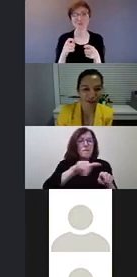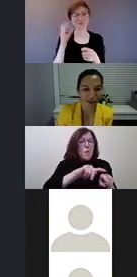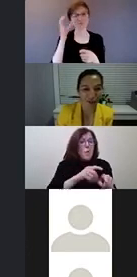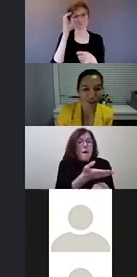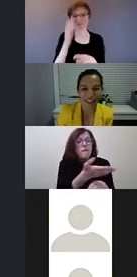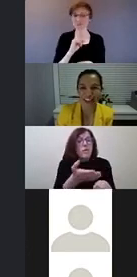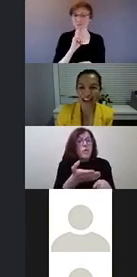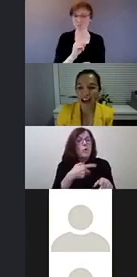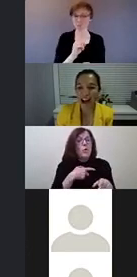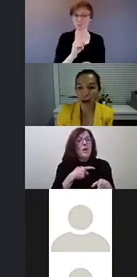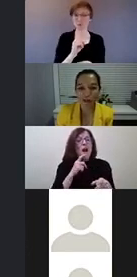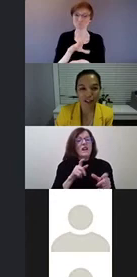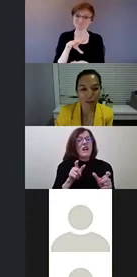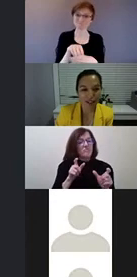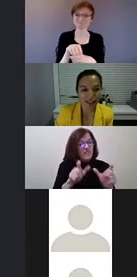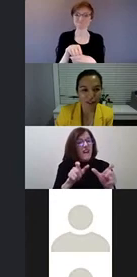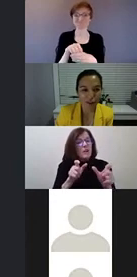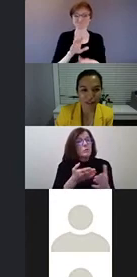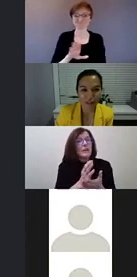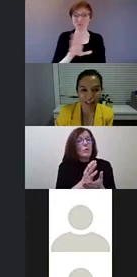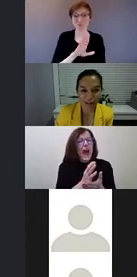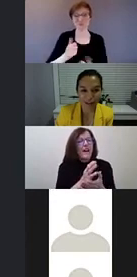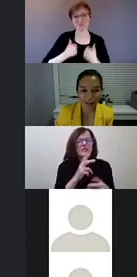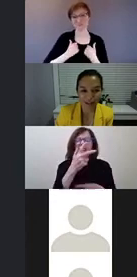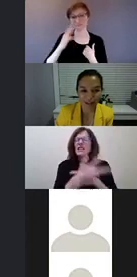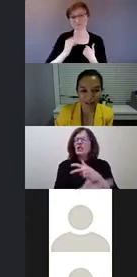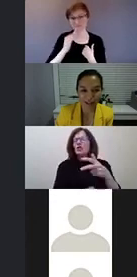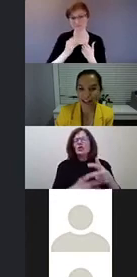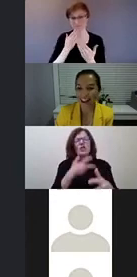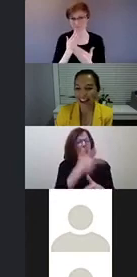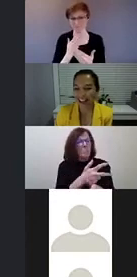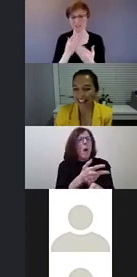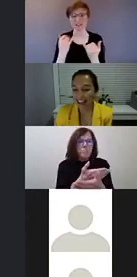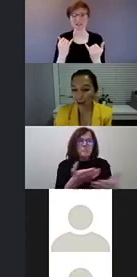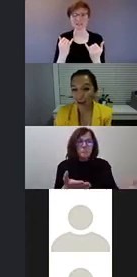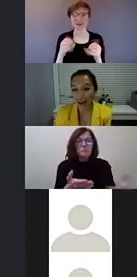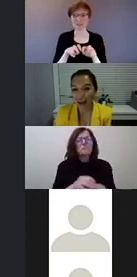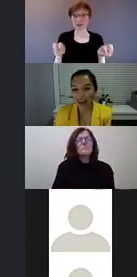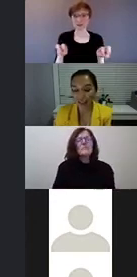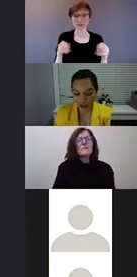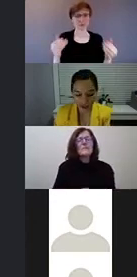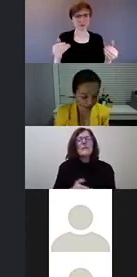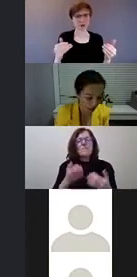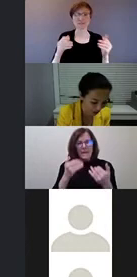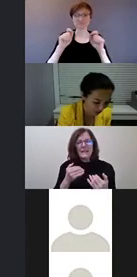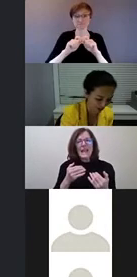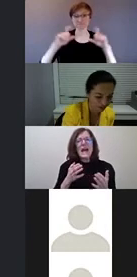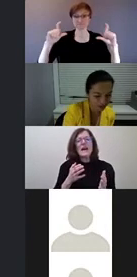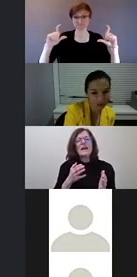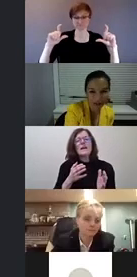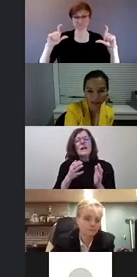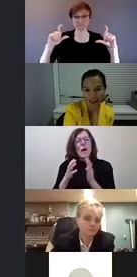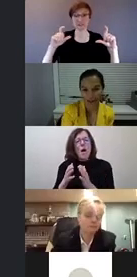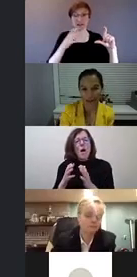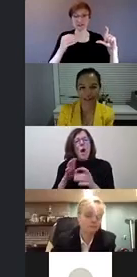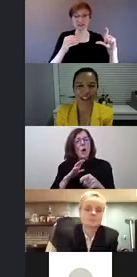that you heard. I will invite our panelists to turn on their cameras and mics, and we'll have not a lot of time,